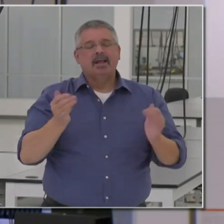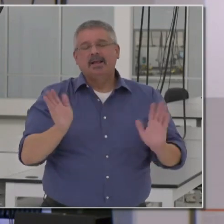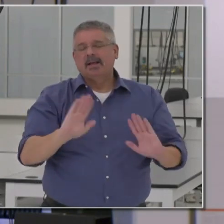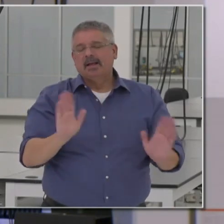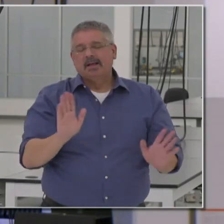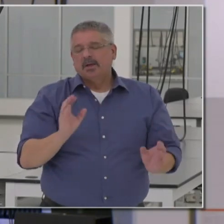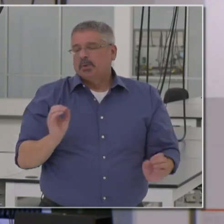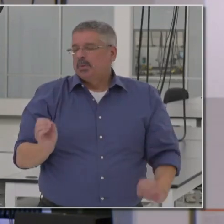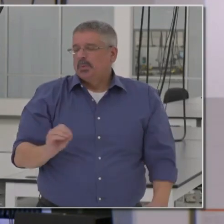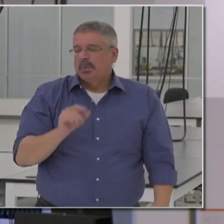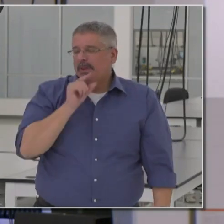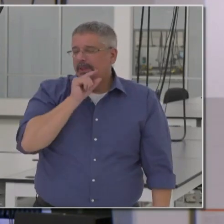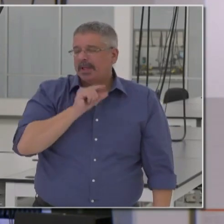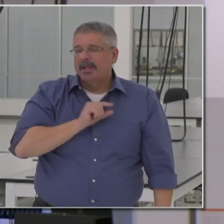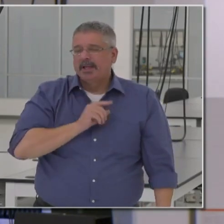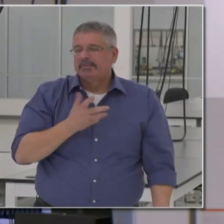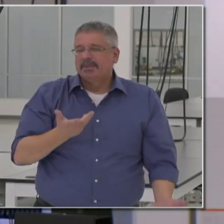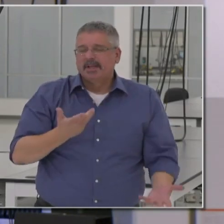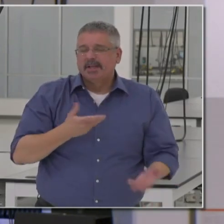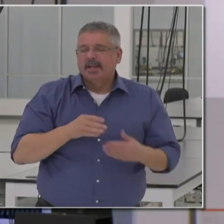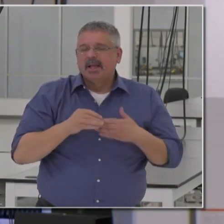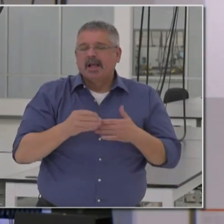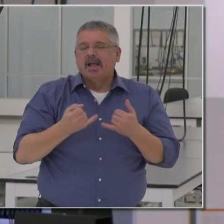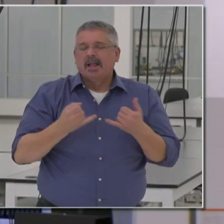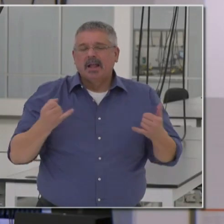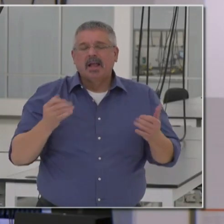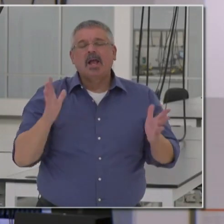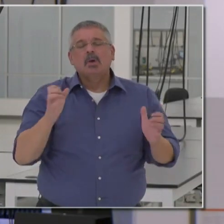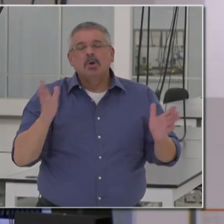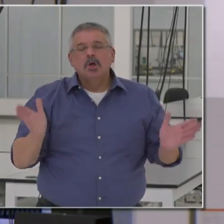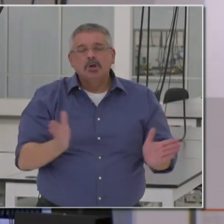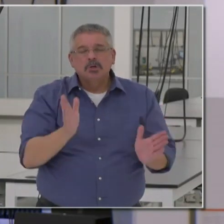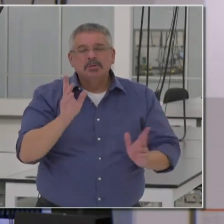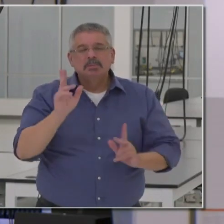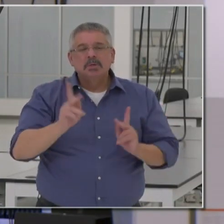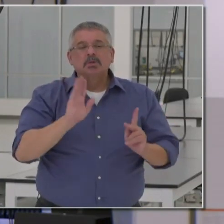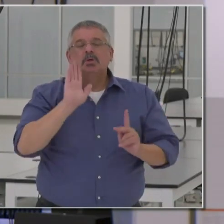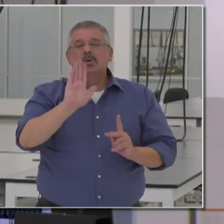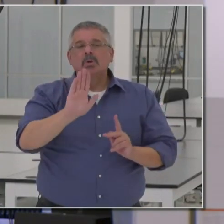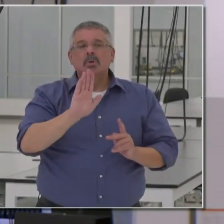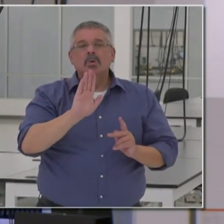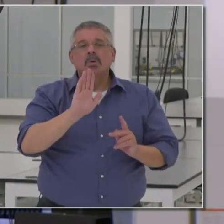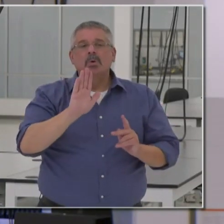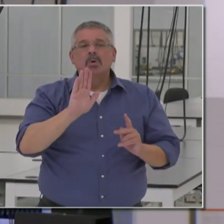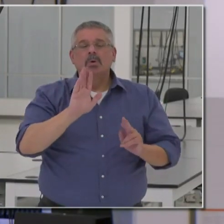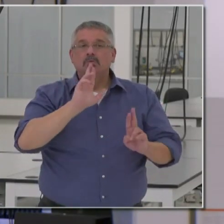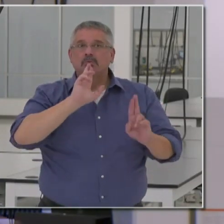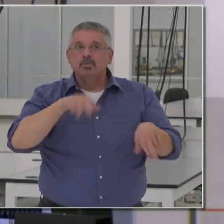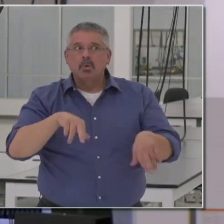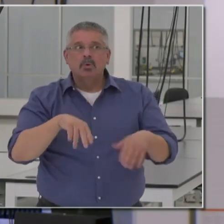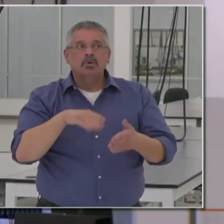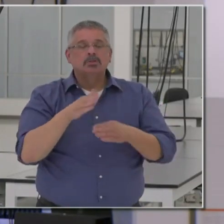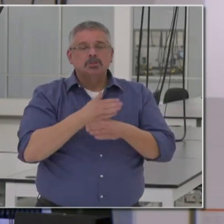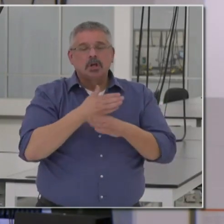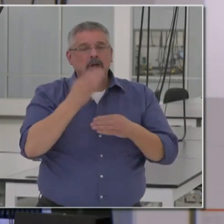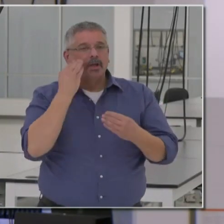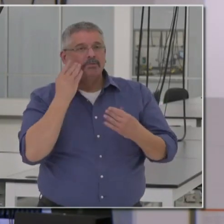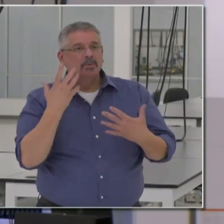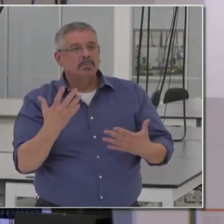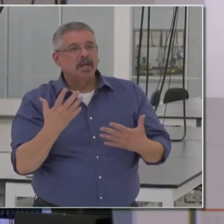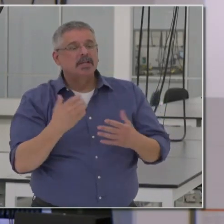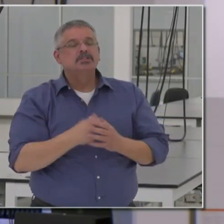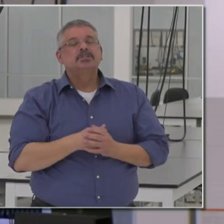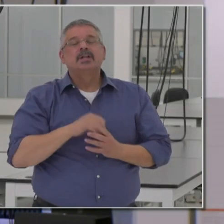don't exist. And so I want to encourage people that are recording, reporting, sharing information,